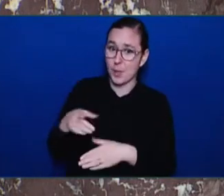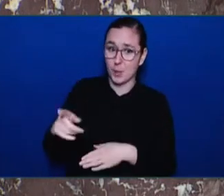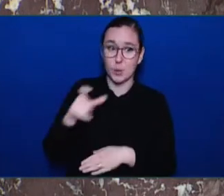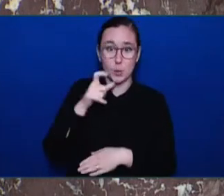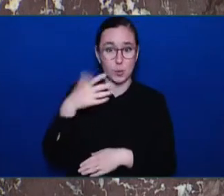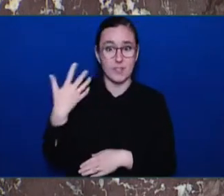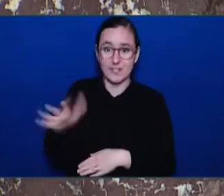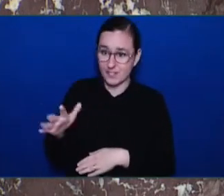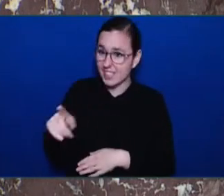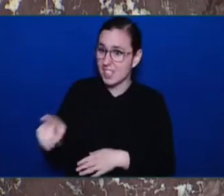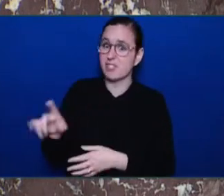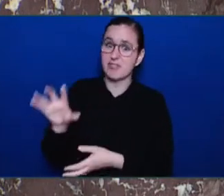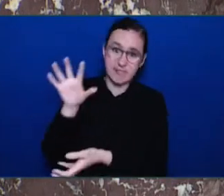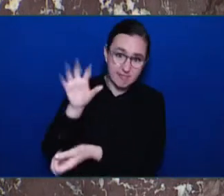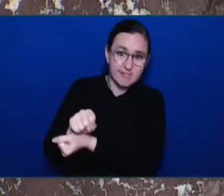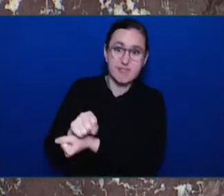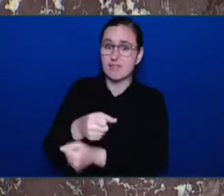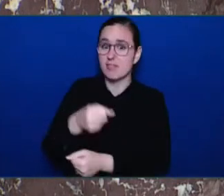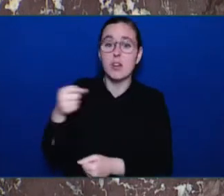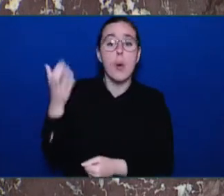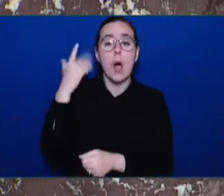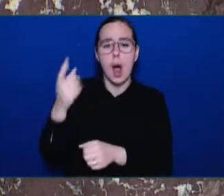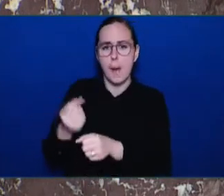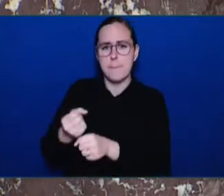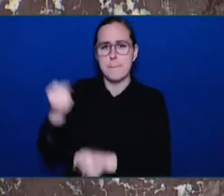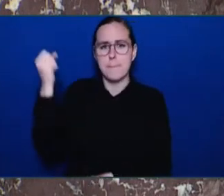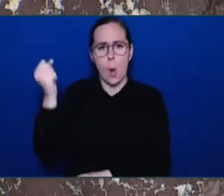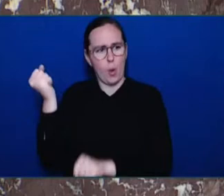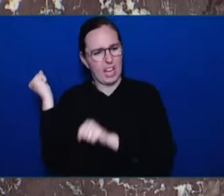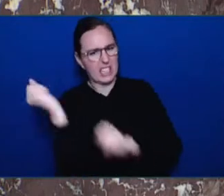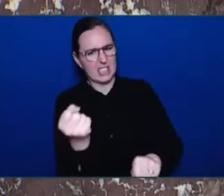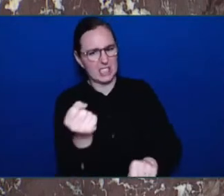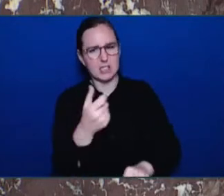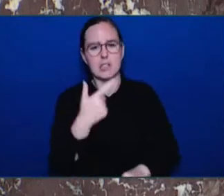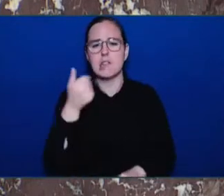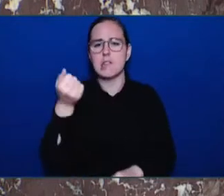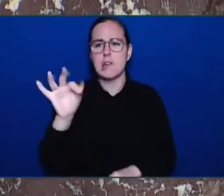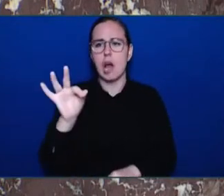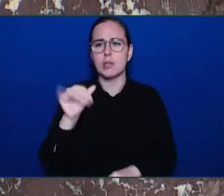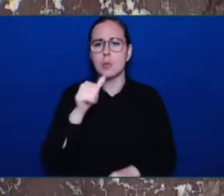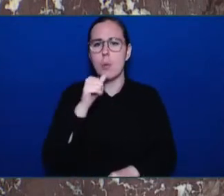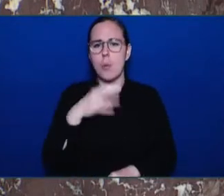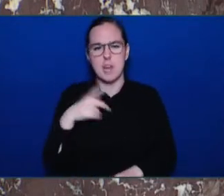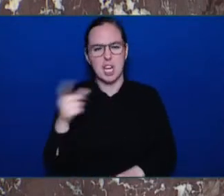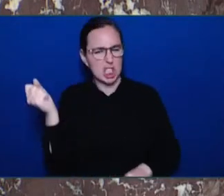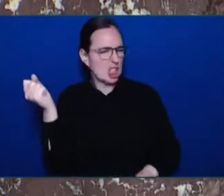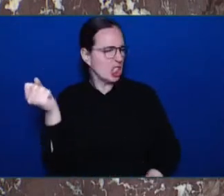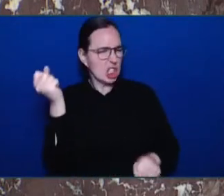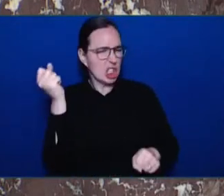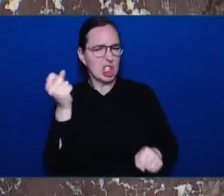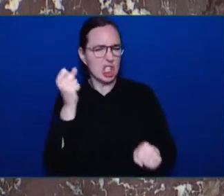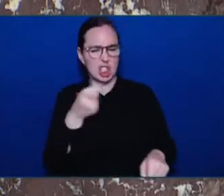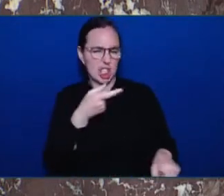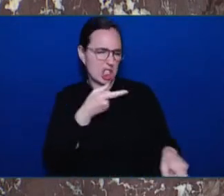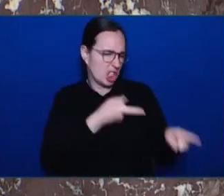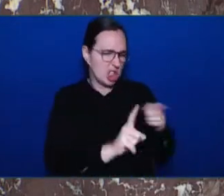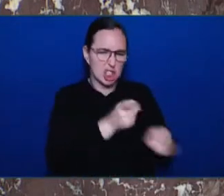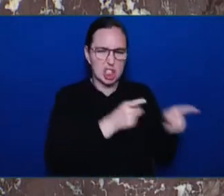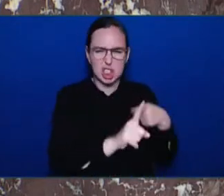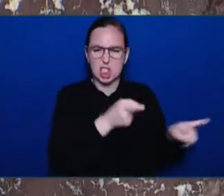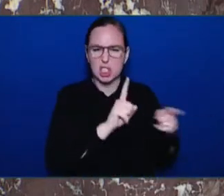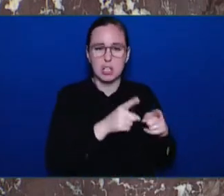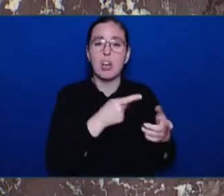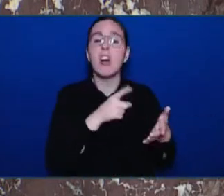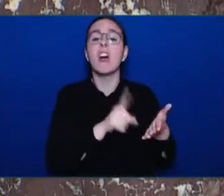her, despite the efforts of police, he was released last week. This is a violent, prolific